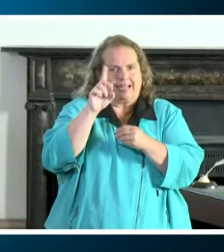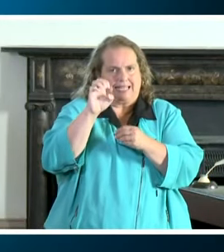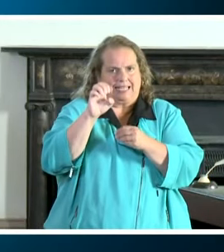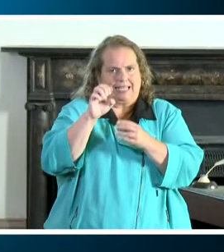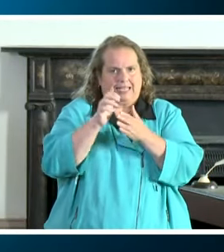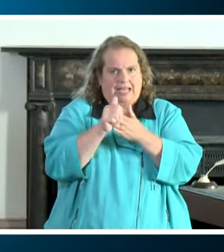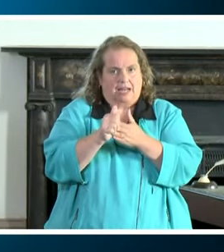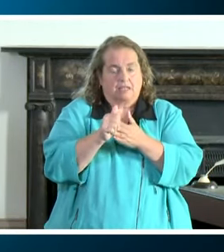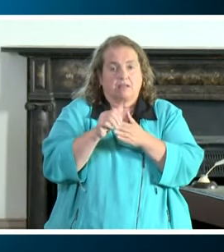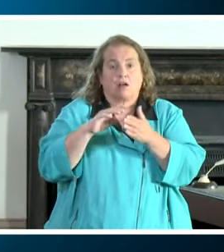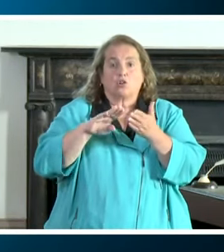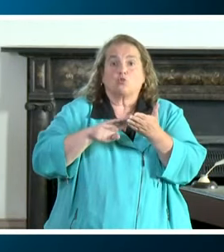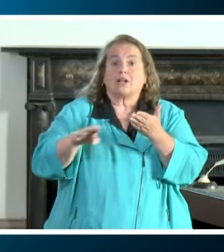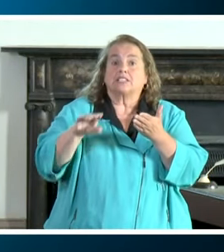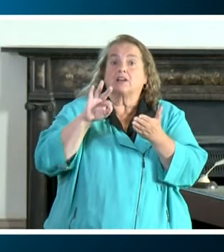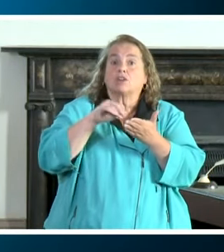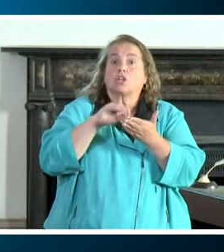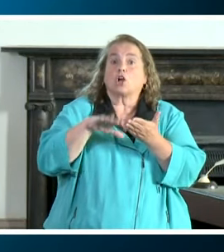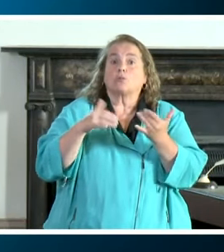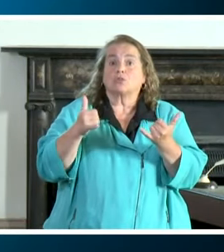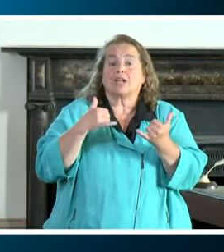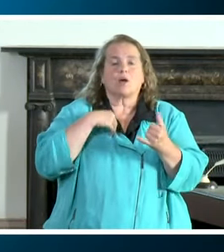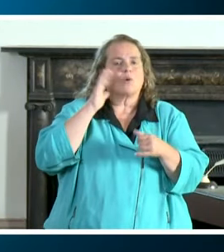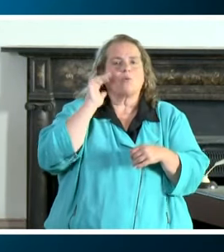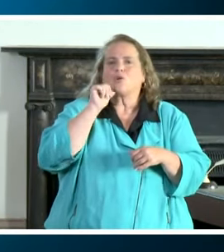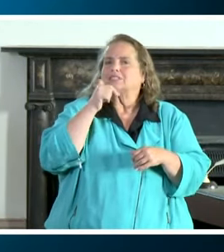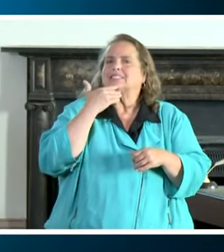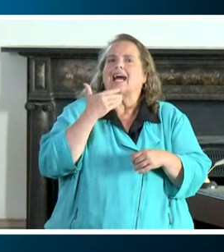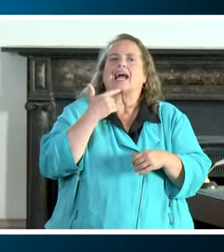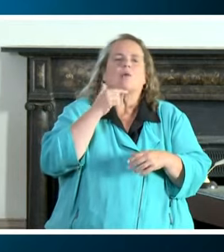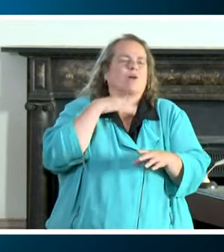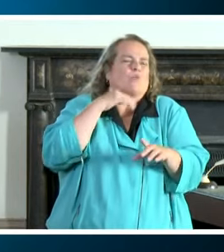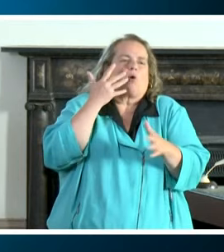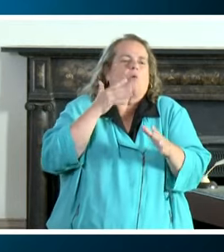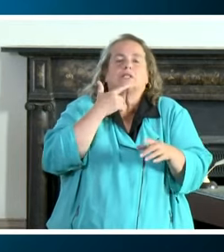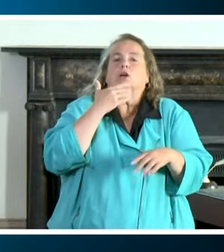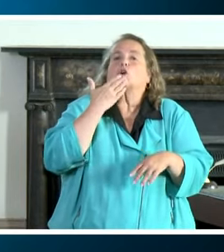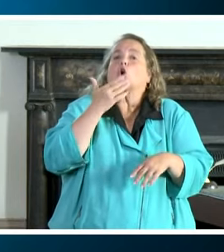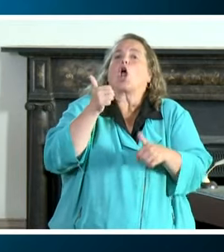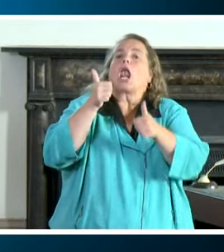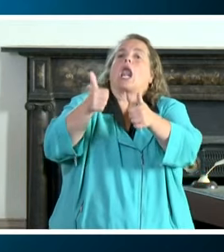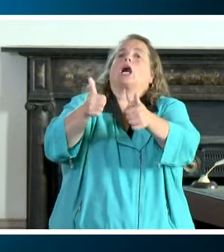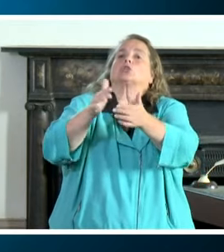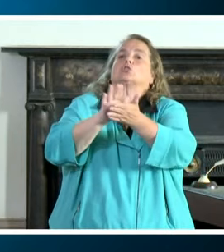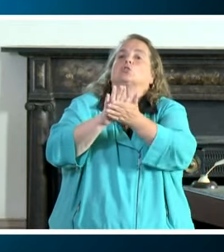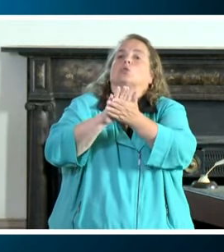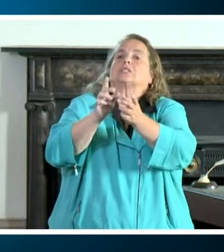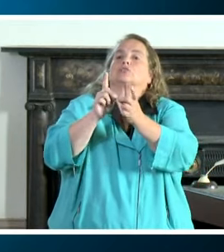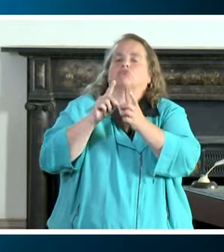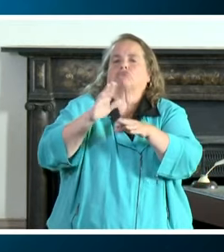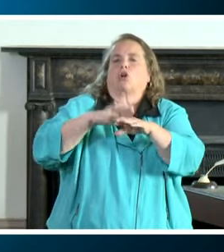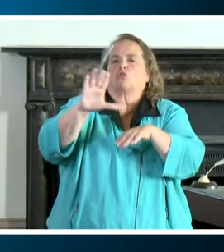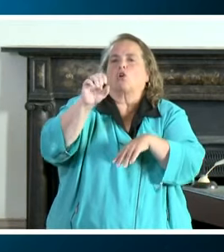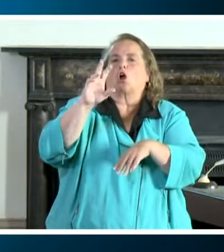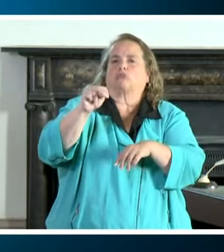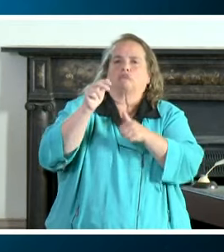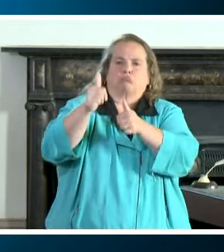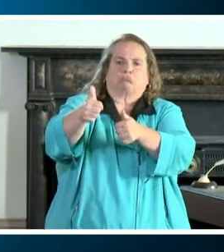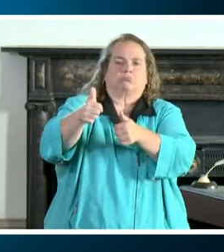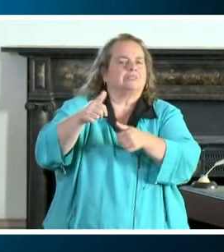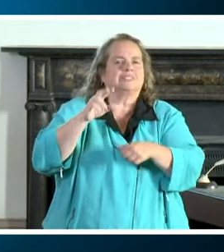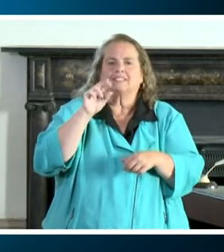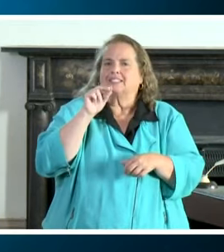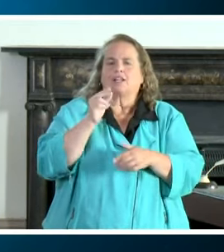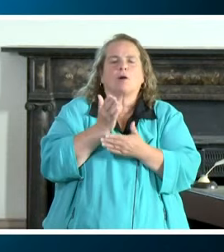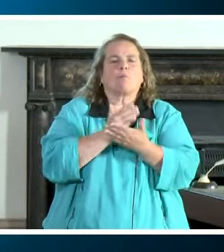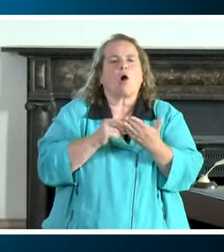release of the document today, we're not just going to say, good luck schools and districts, you're on your own. This is just part of the process. This document will become